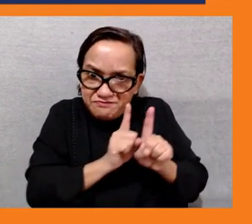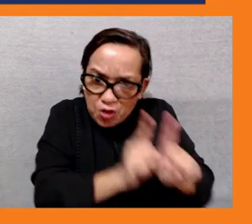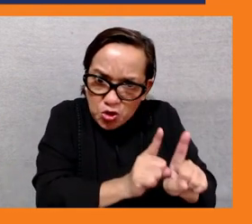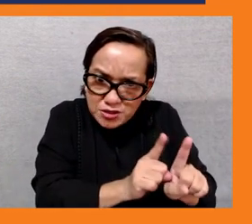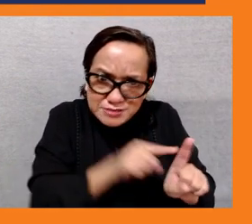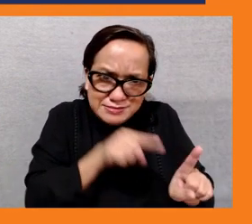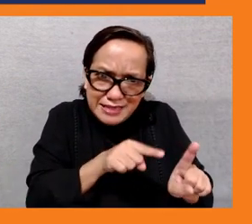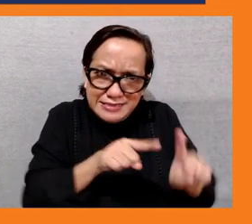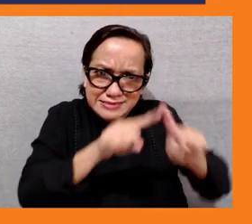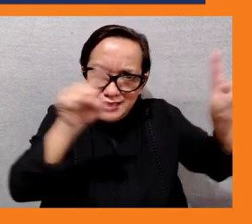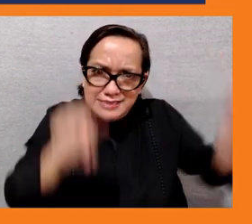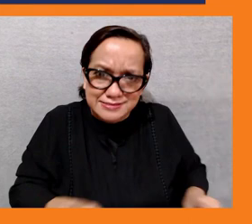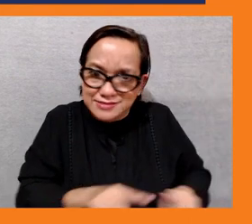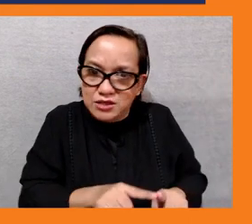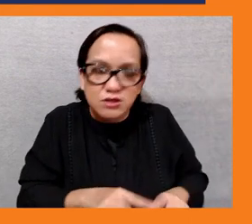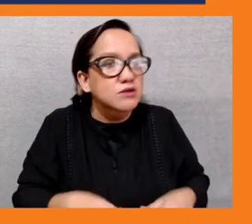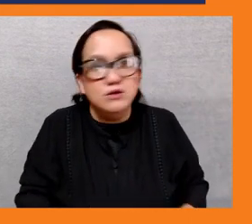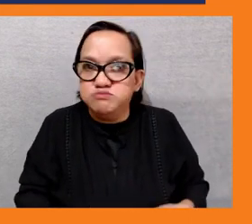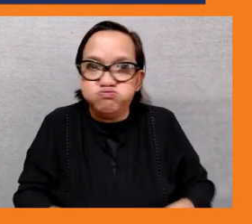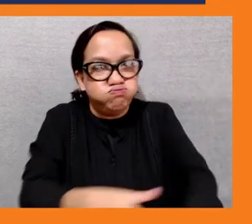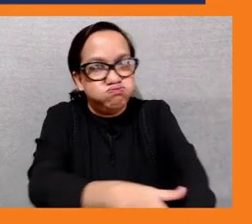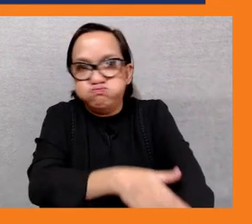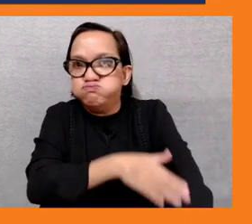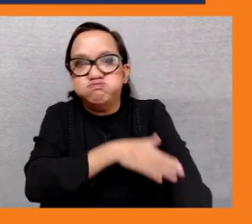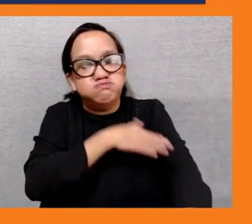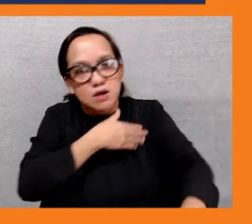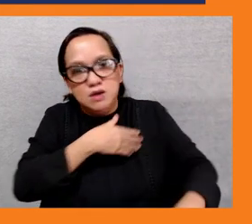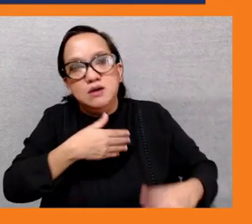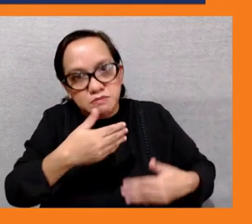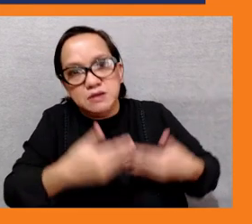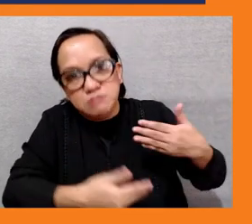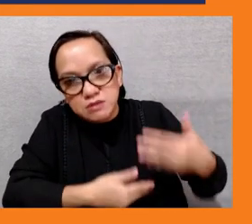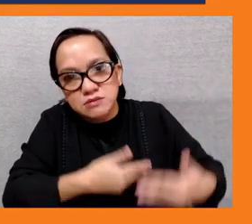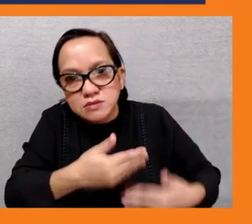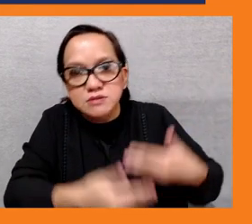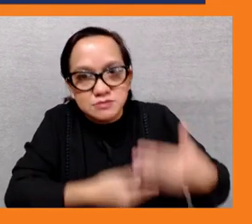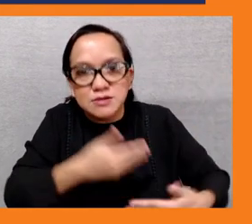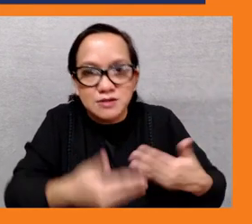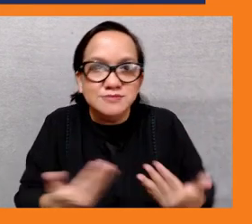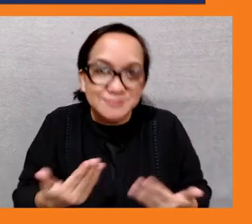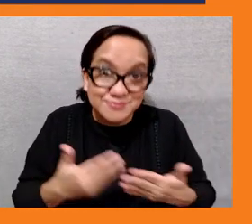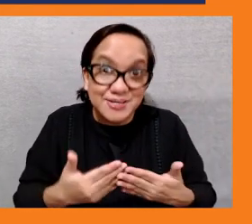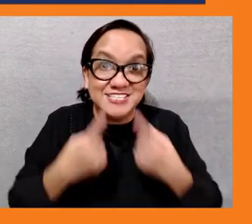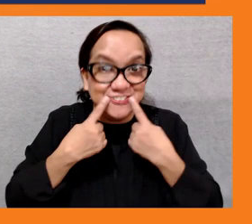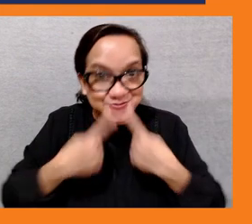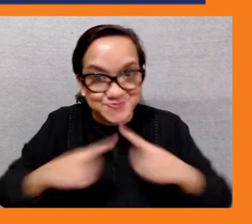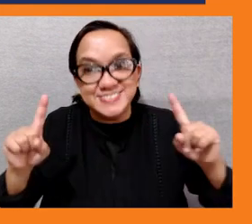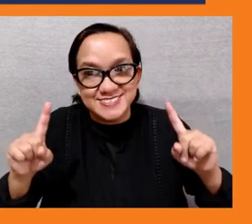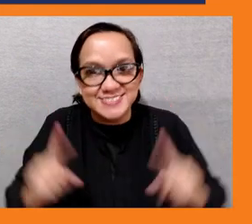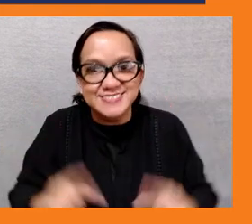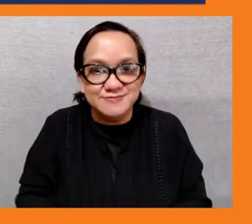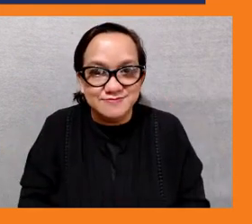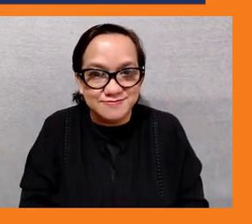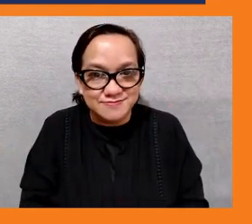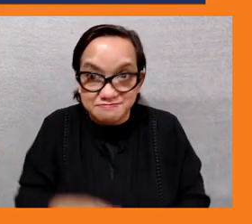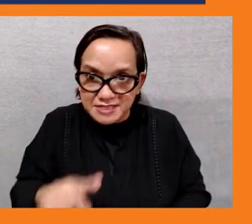we've achieved so many things from this project i want to base this curriculum and hopefully that uh we will continue to